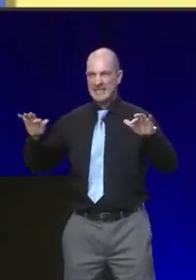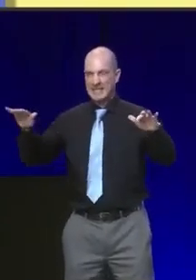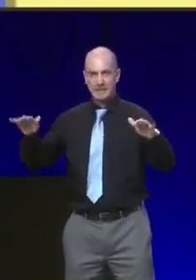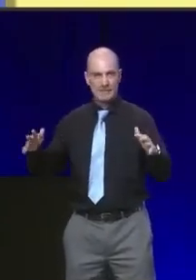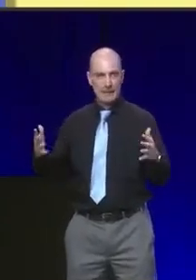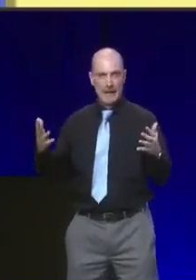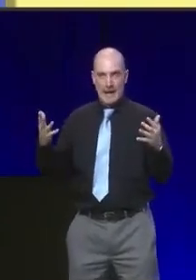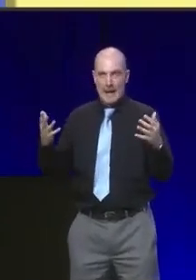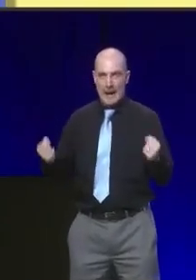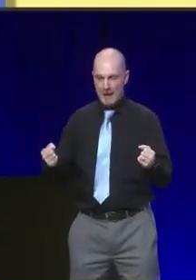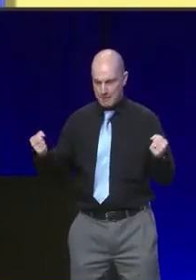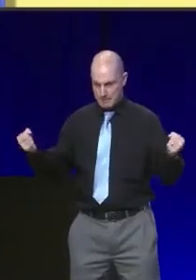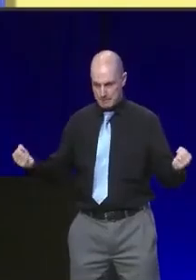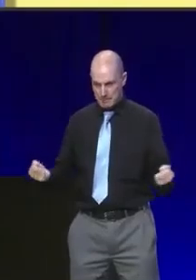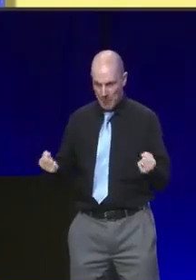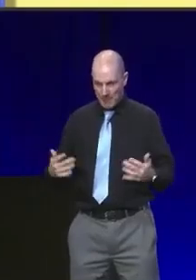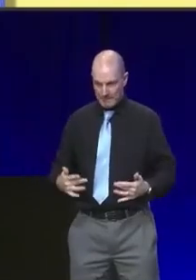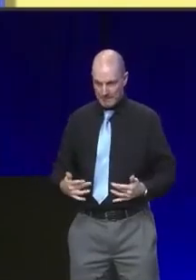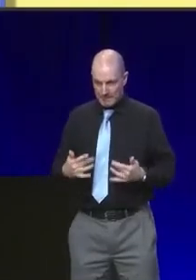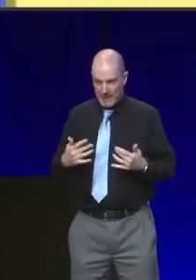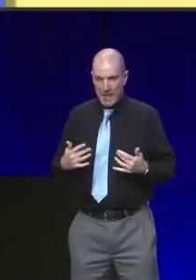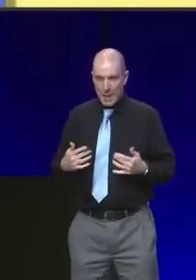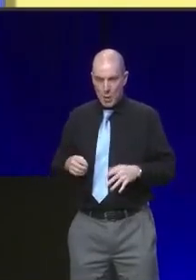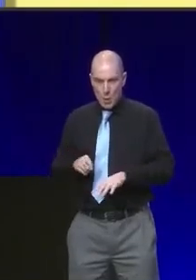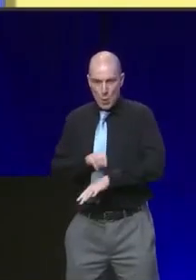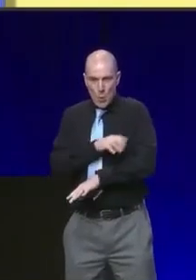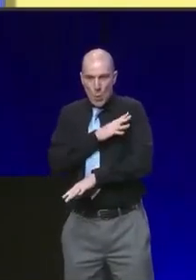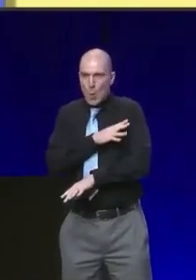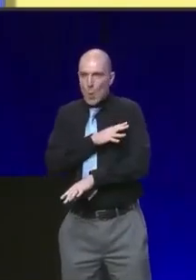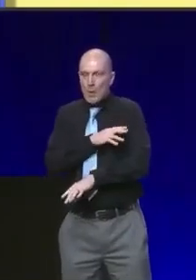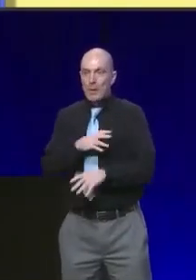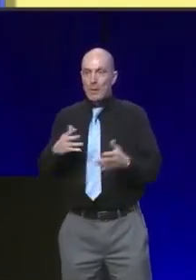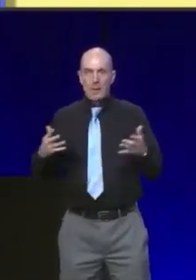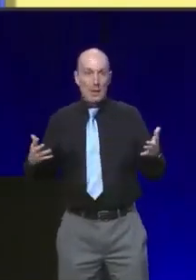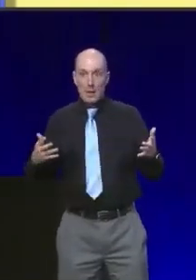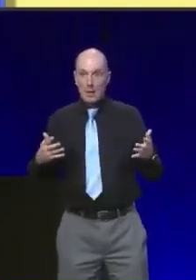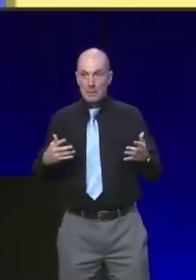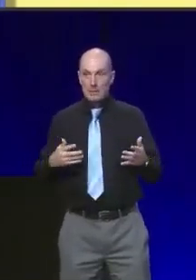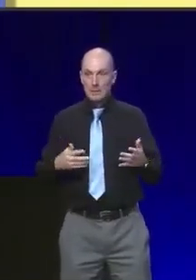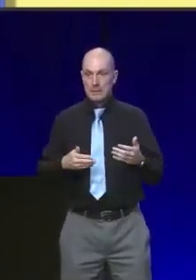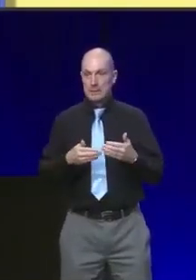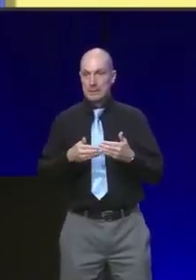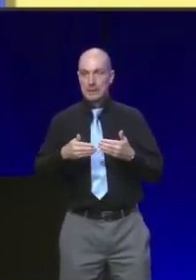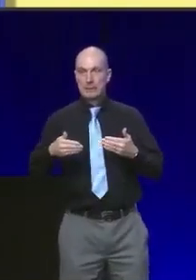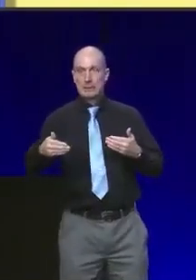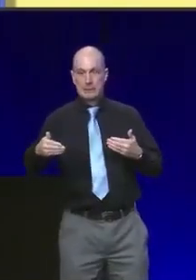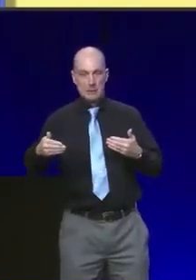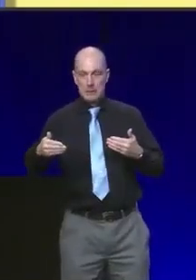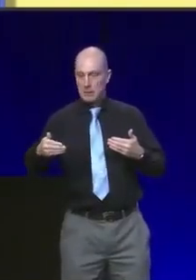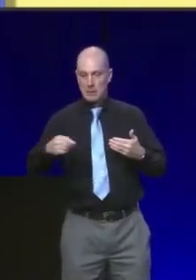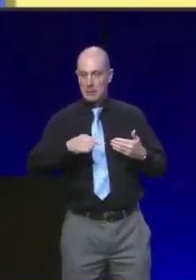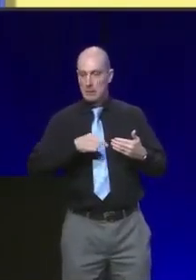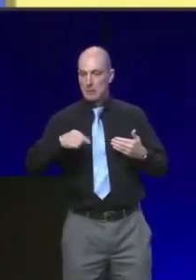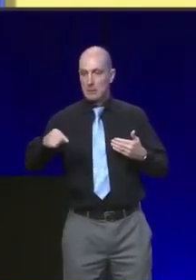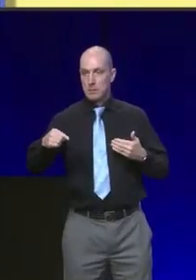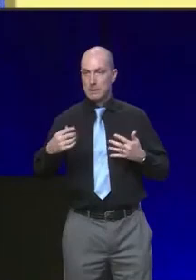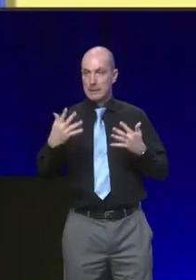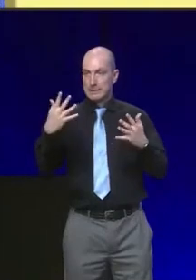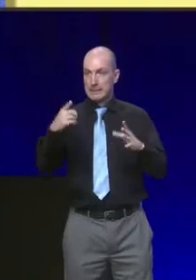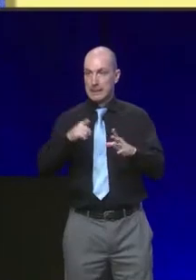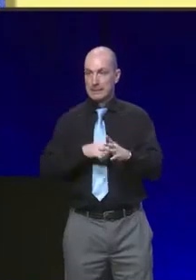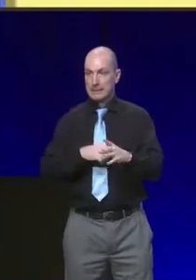empowering. Delegates, in a few weeks time, it will be exactly ten years since the independence referendum.